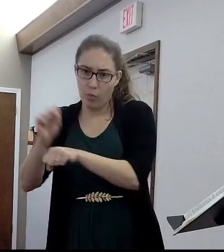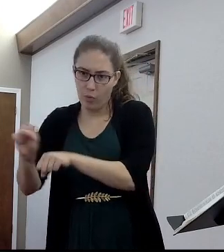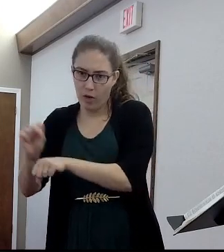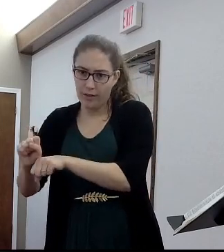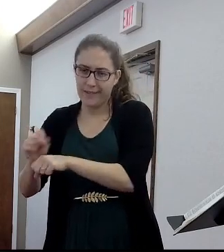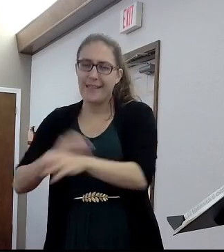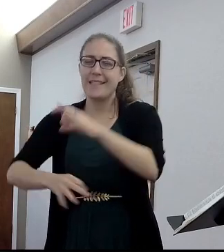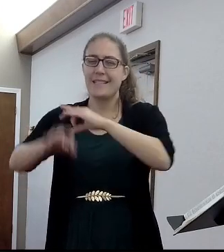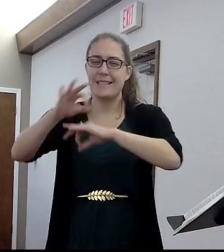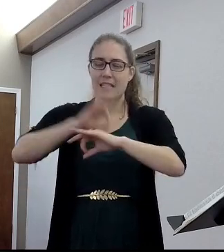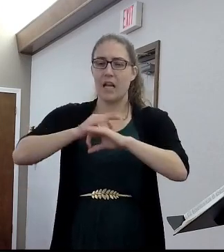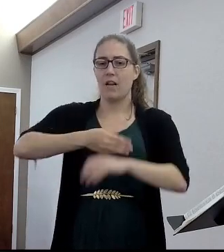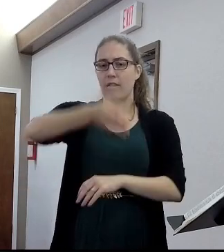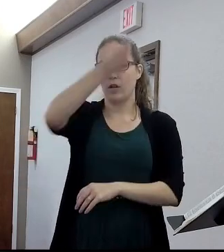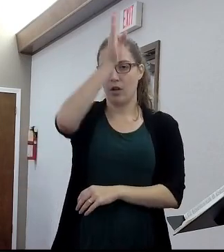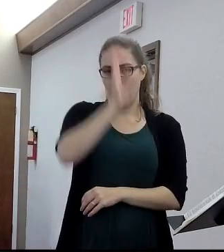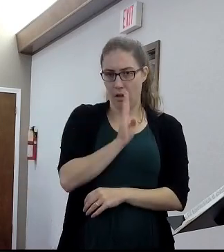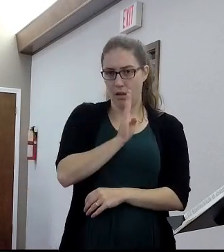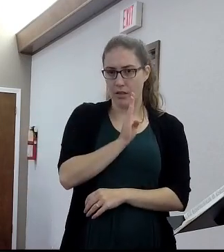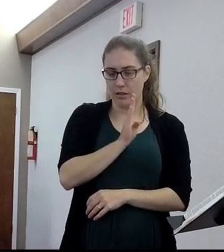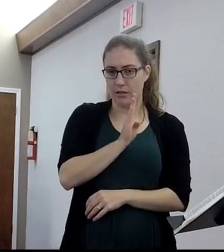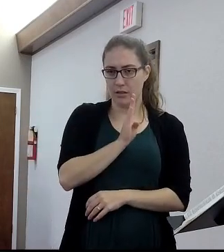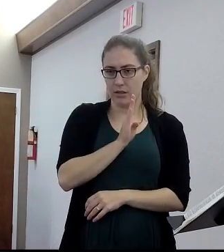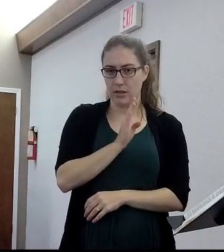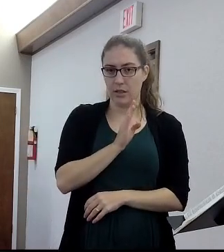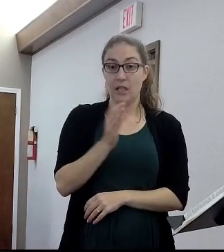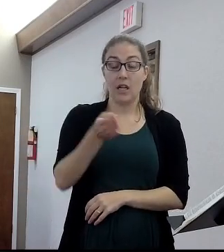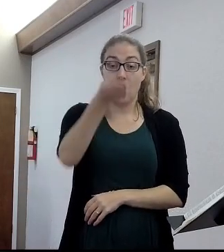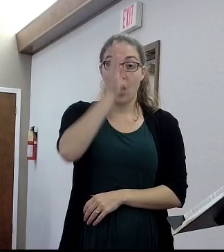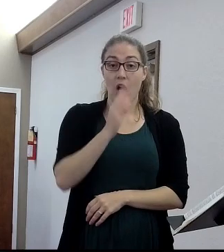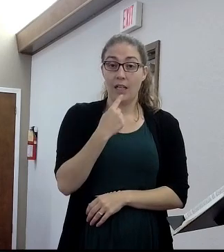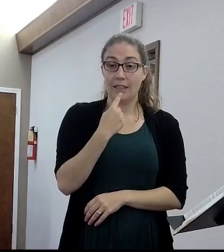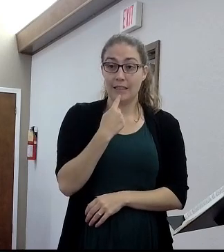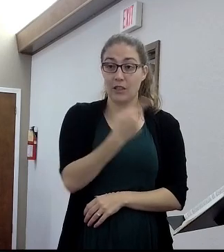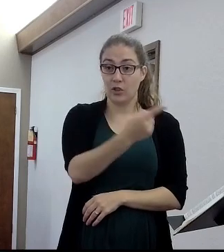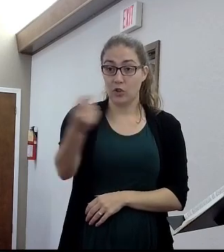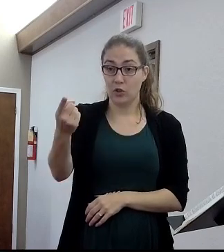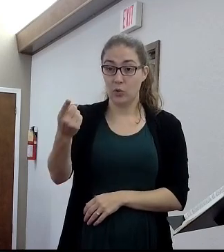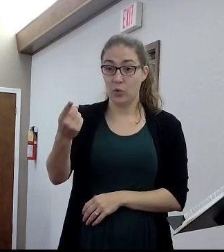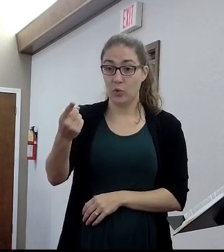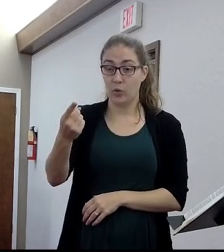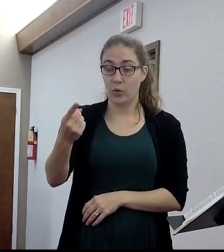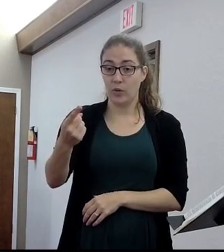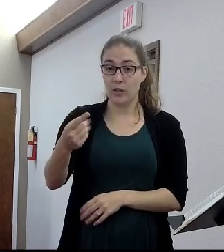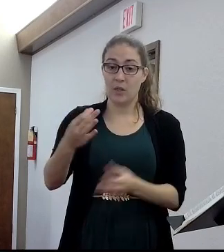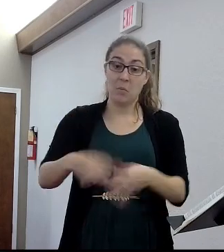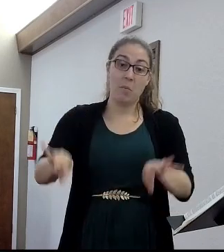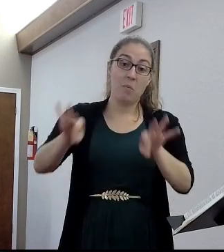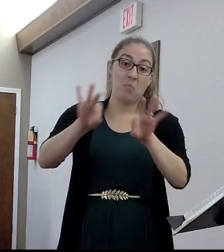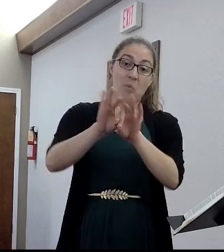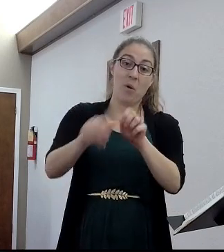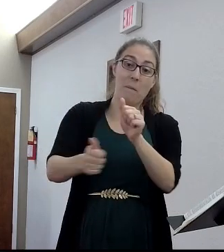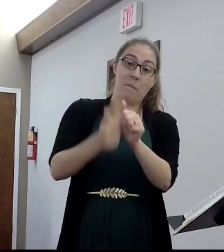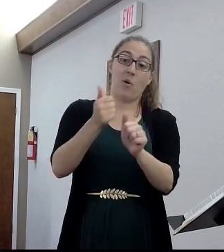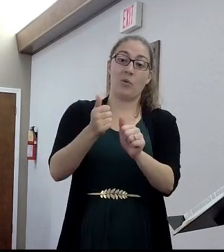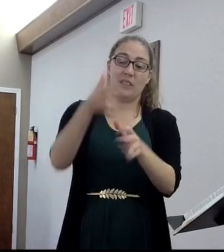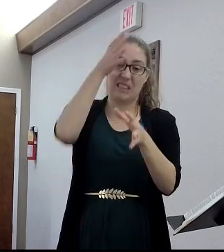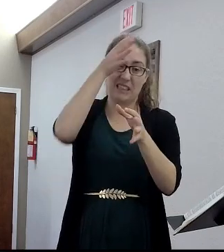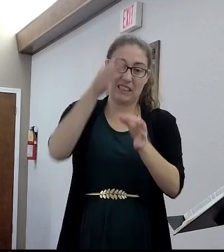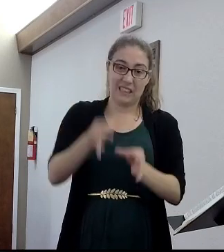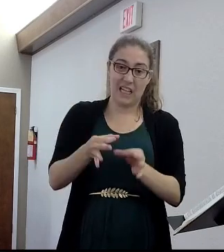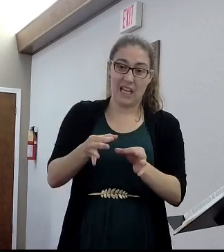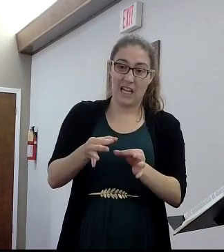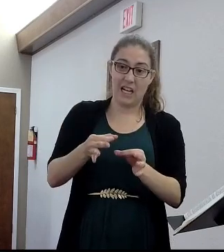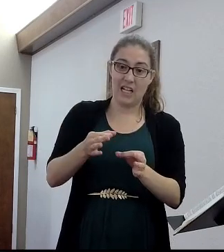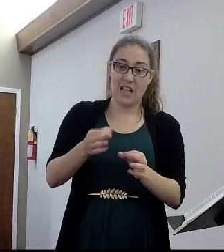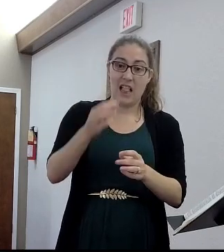reason because if you start putting your priority on the material world, you're going to lose sight of things and then when bad things begin to